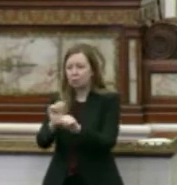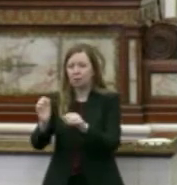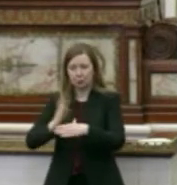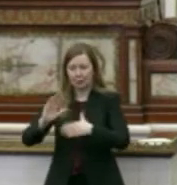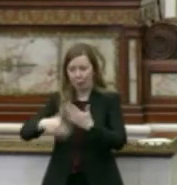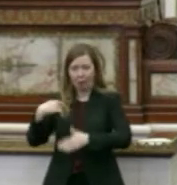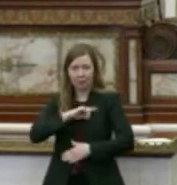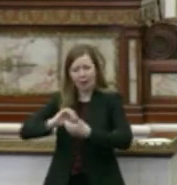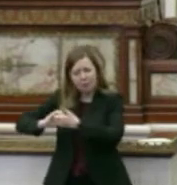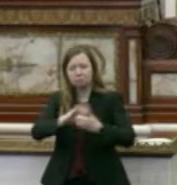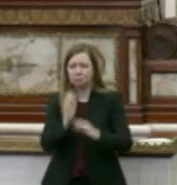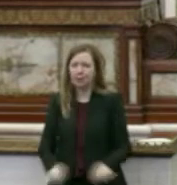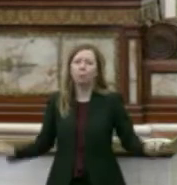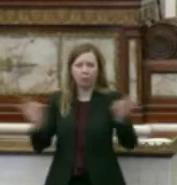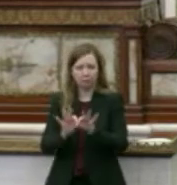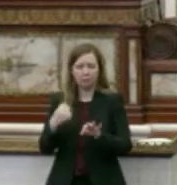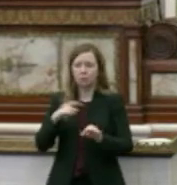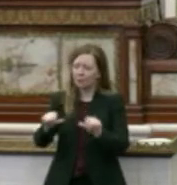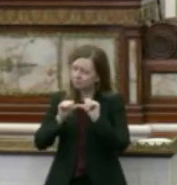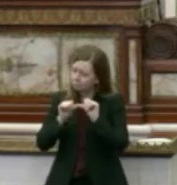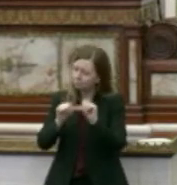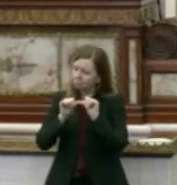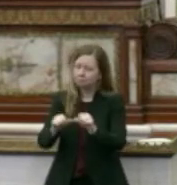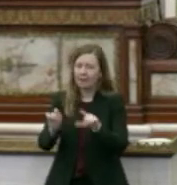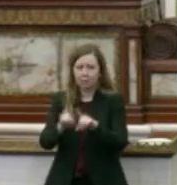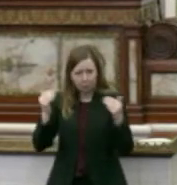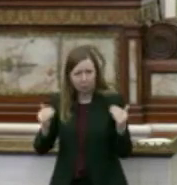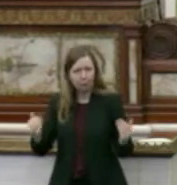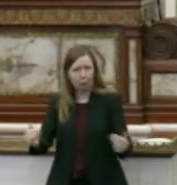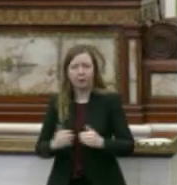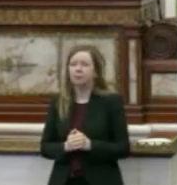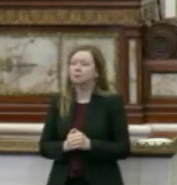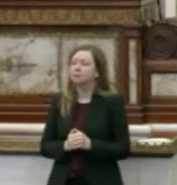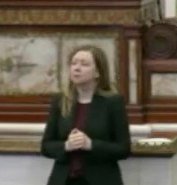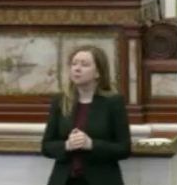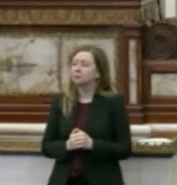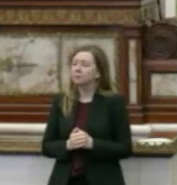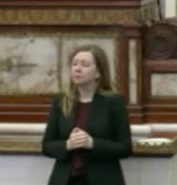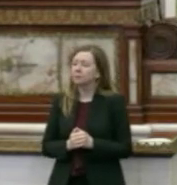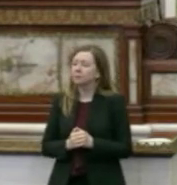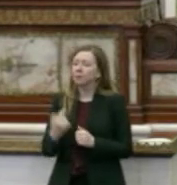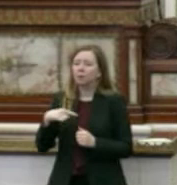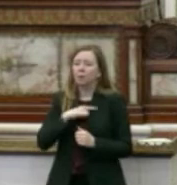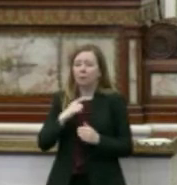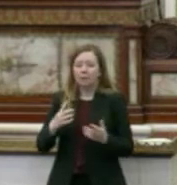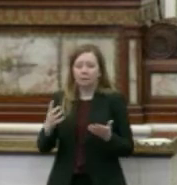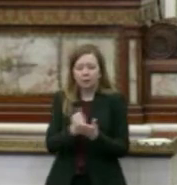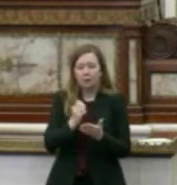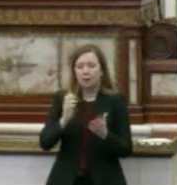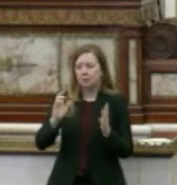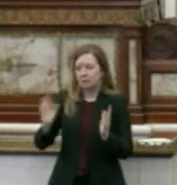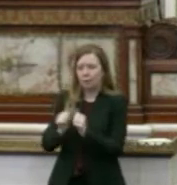during this pandemic is important, and we have to continue this as we move forward. I personally have even been spending time with other landlords